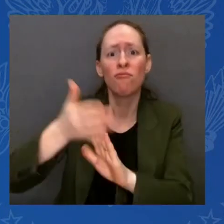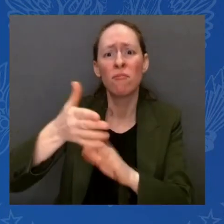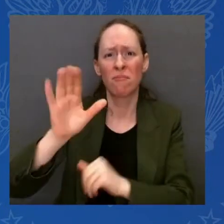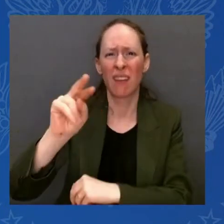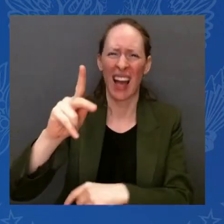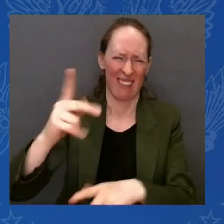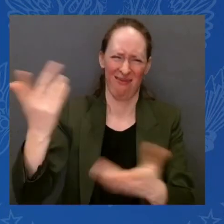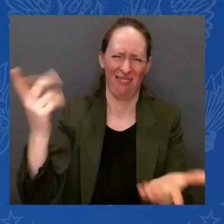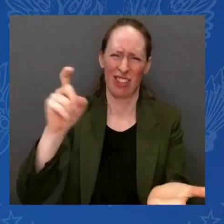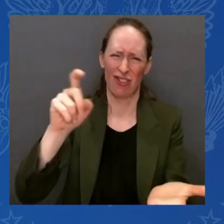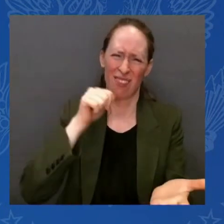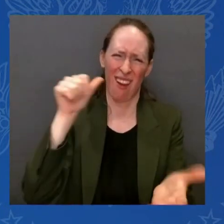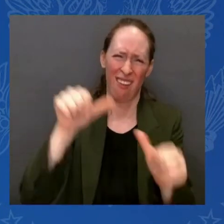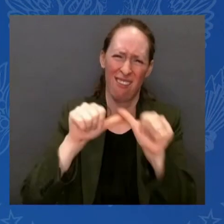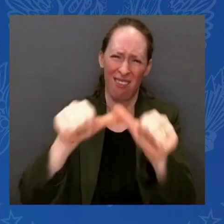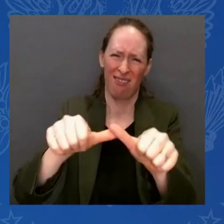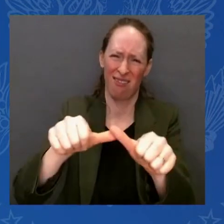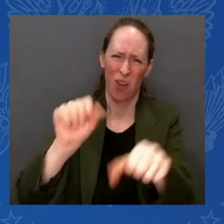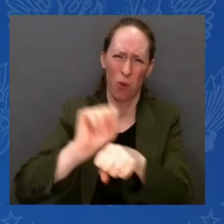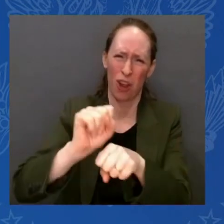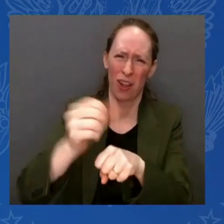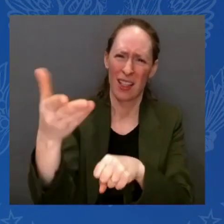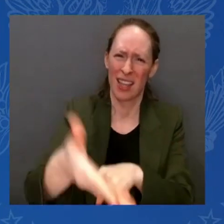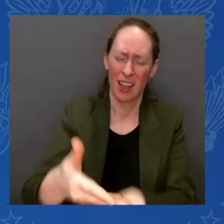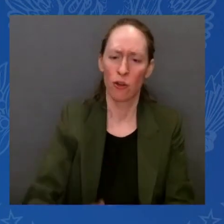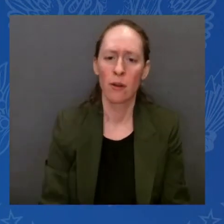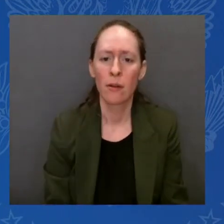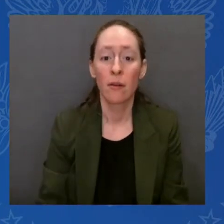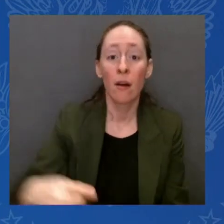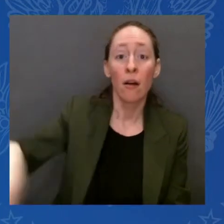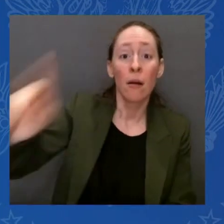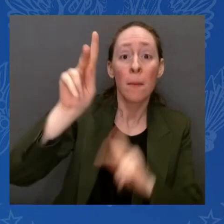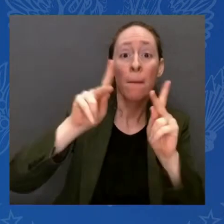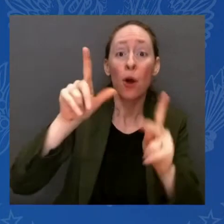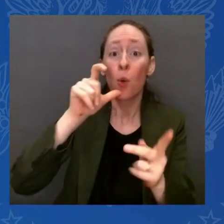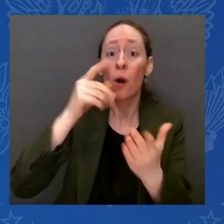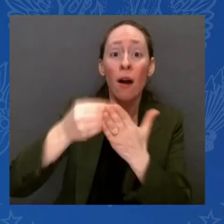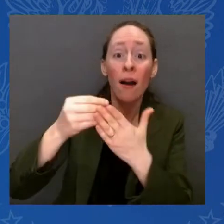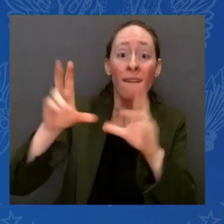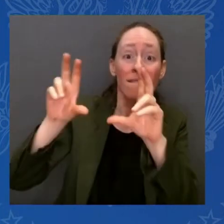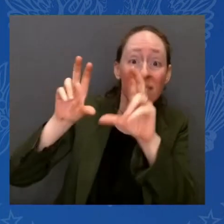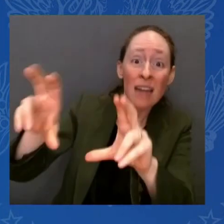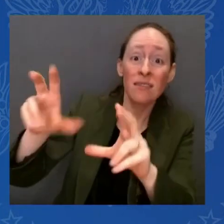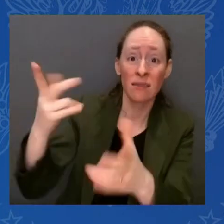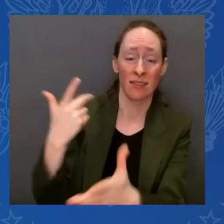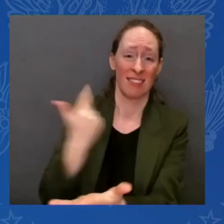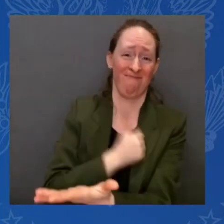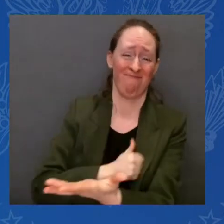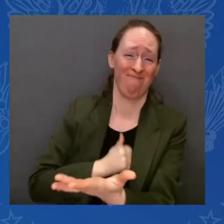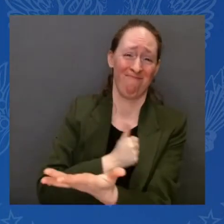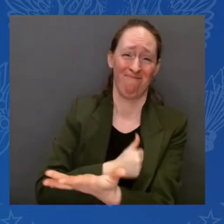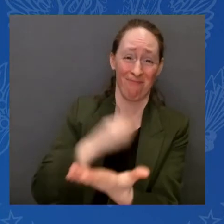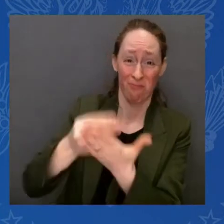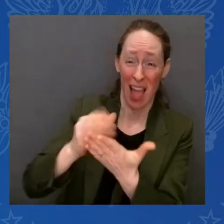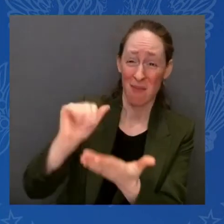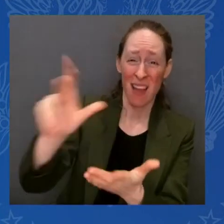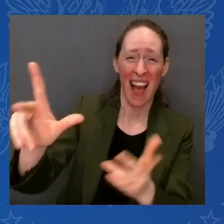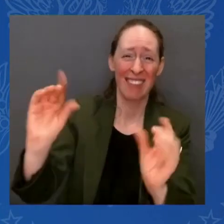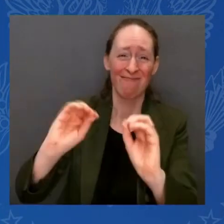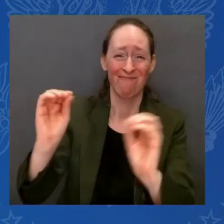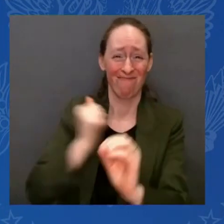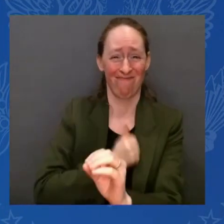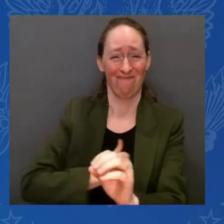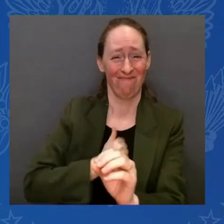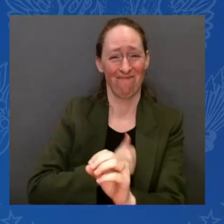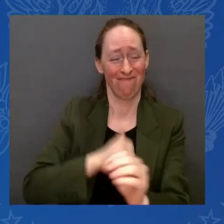knowingly took a risk, and when the risk didn't pay off, investors lose their money. That's how capitalism works. And fourth,